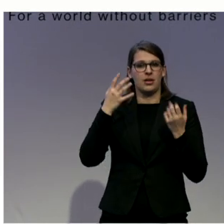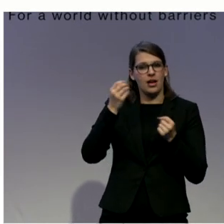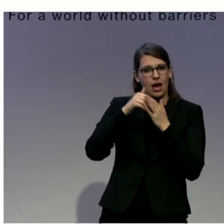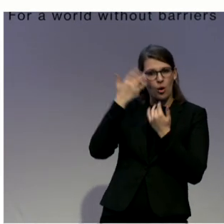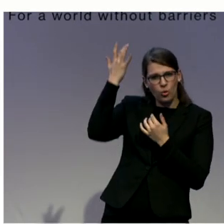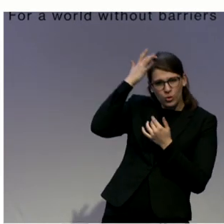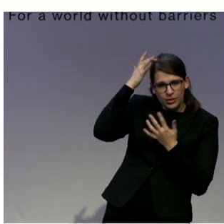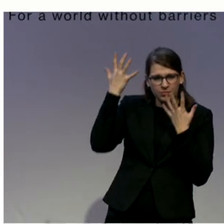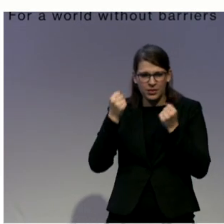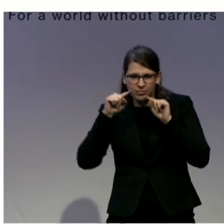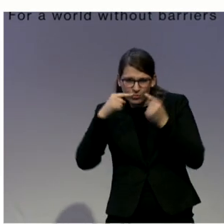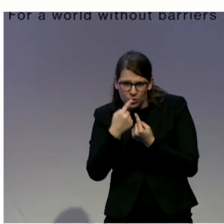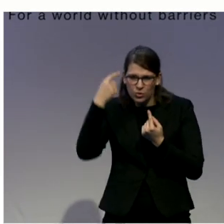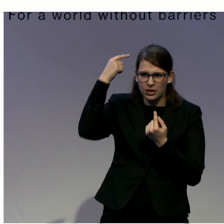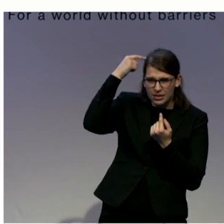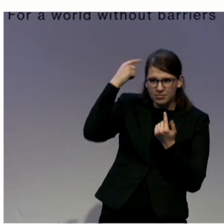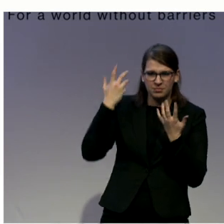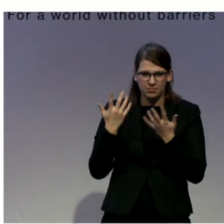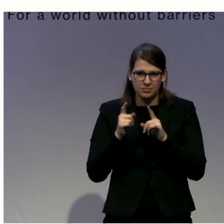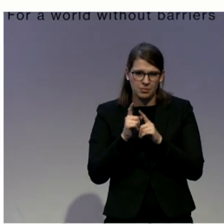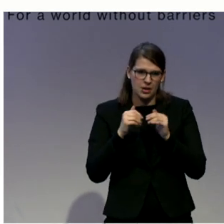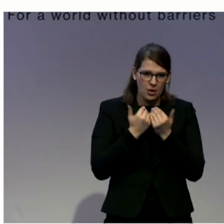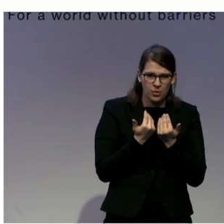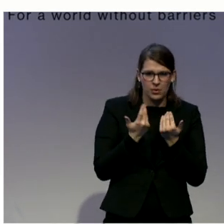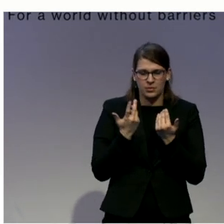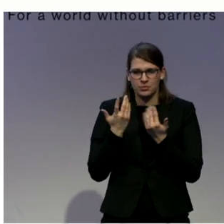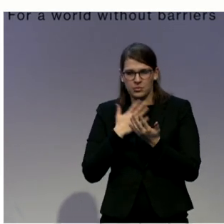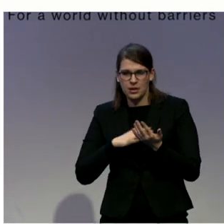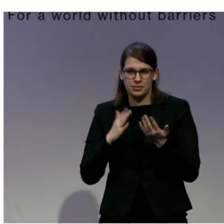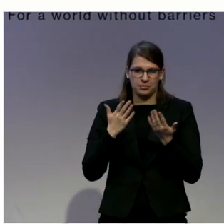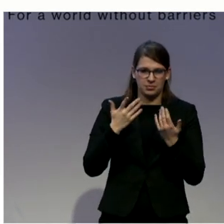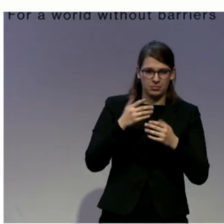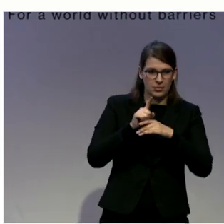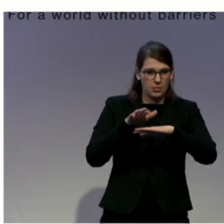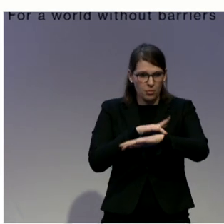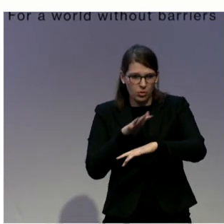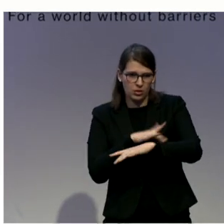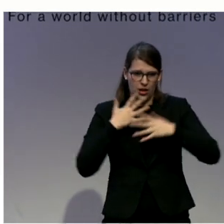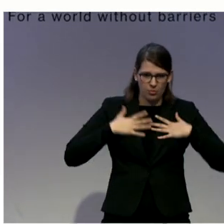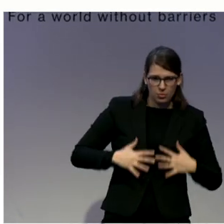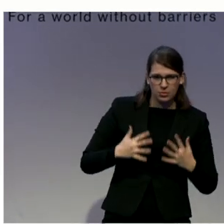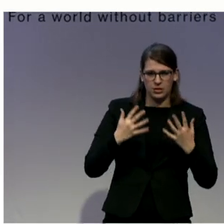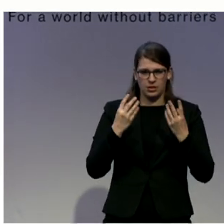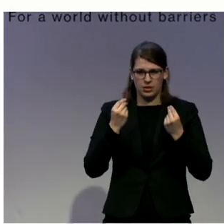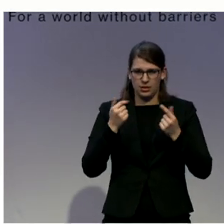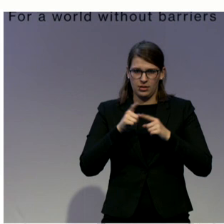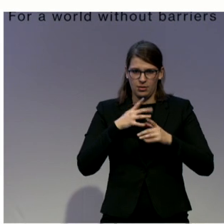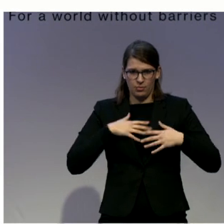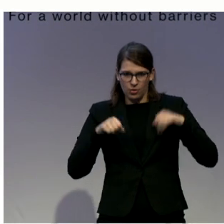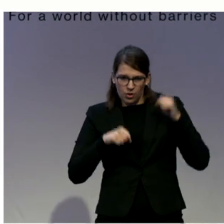in a variety of different ways. Physically, emotionally, behaviourally and cognitively.